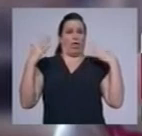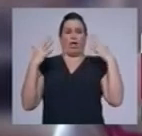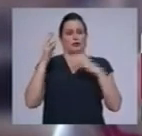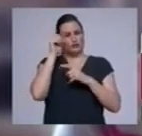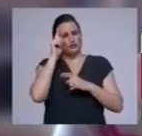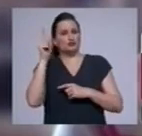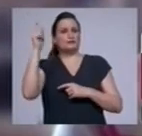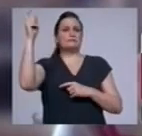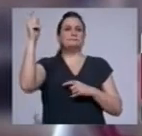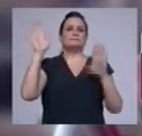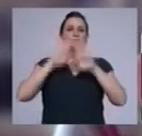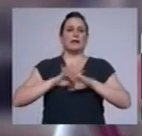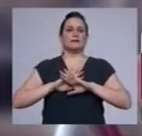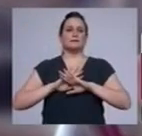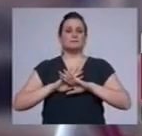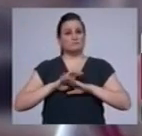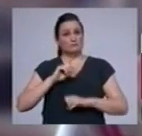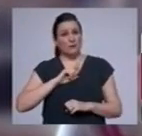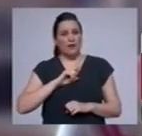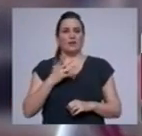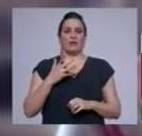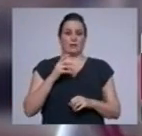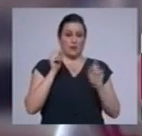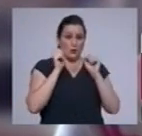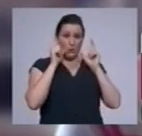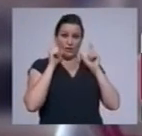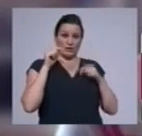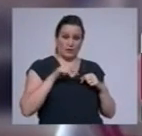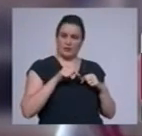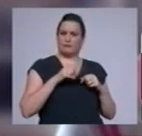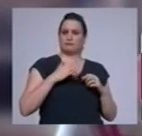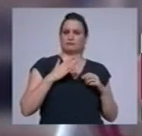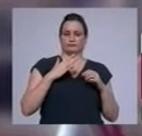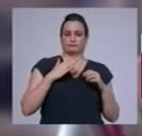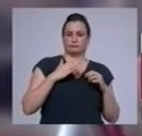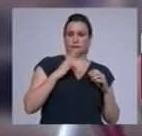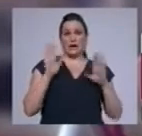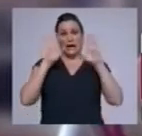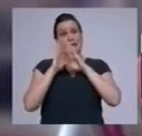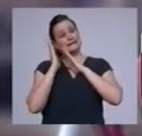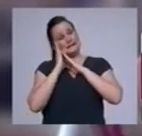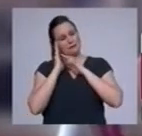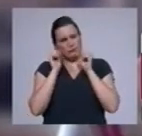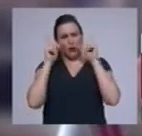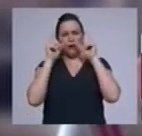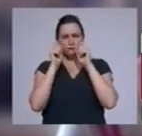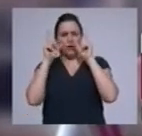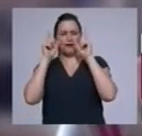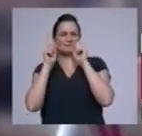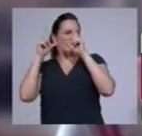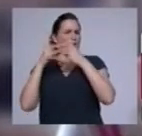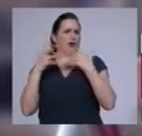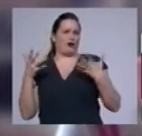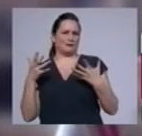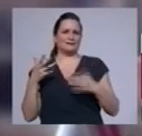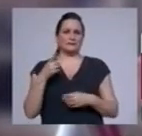possibly we're having more arousals or awakenings during the night, because our sleep isn't as good. And if you wake up when you're in a period